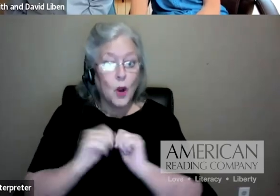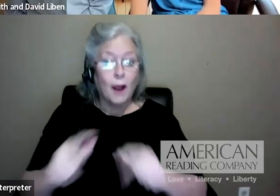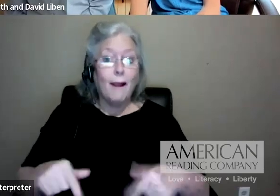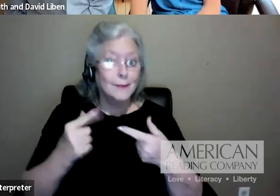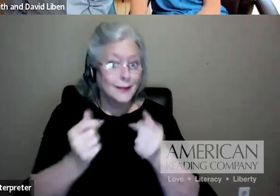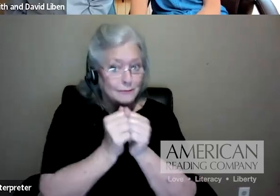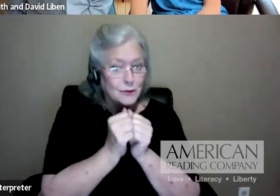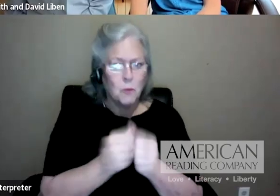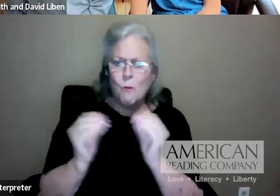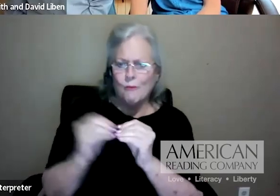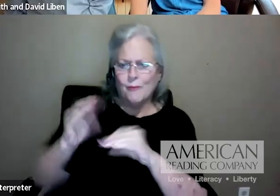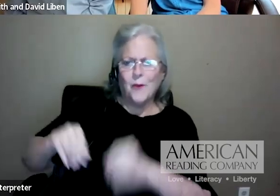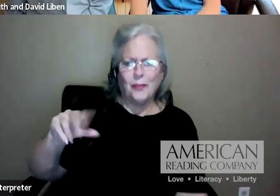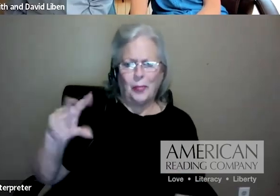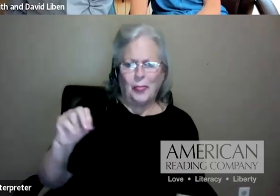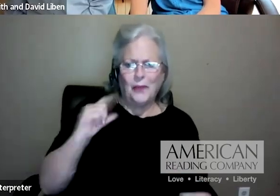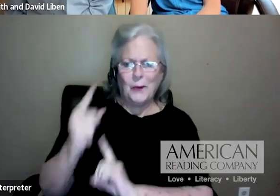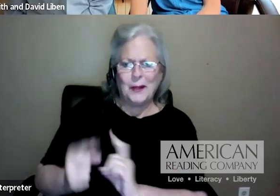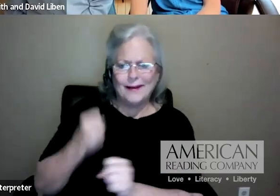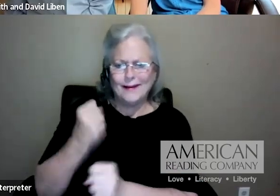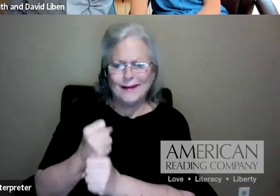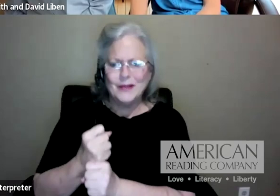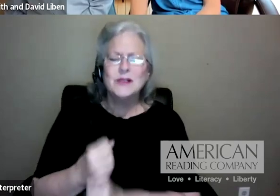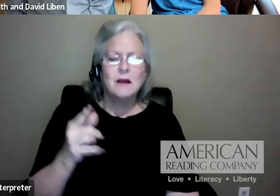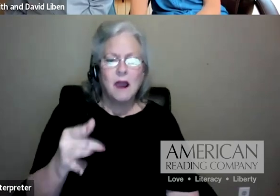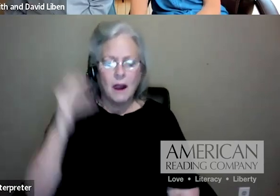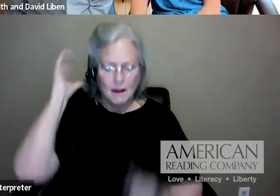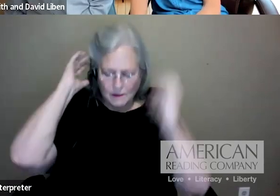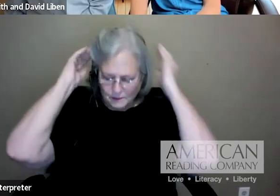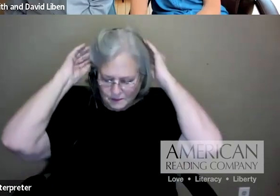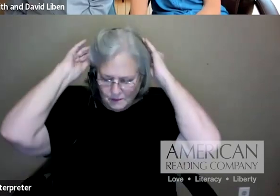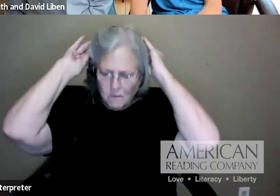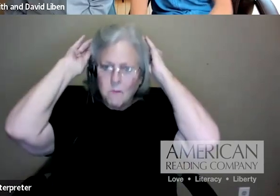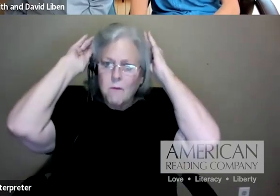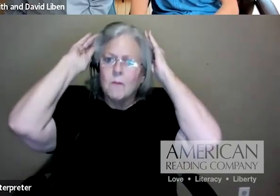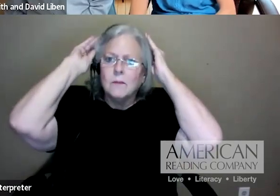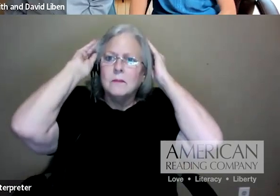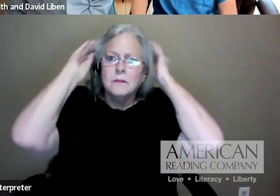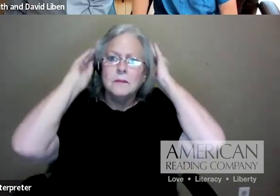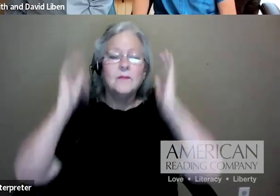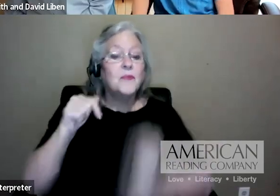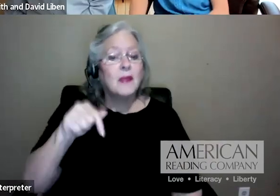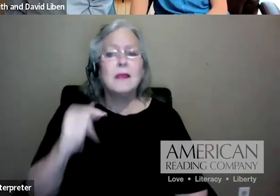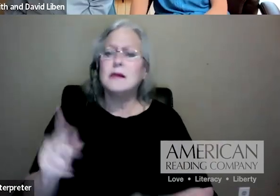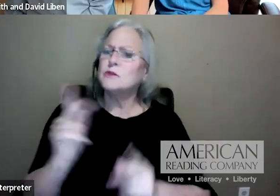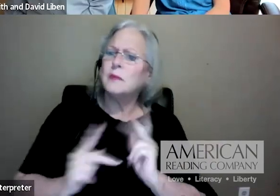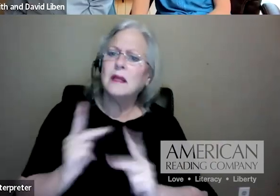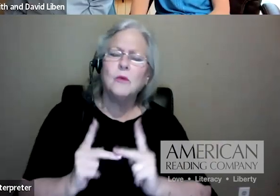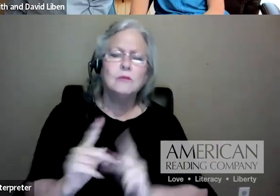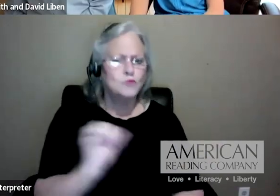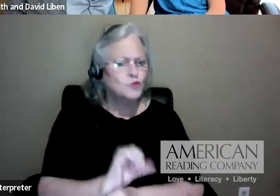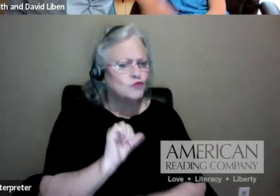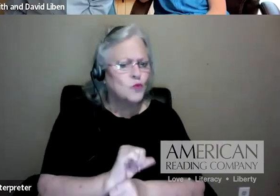here. These are folks who walk the talk, who have been working in schools all over this